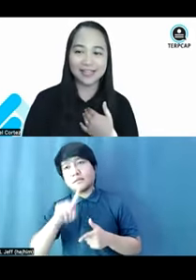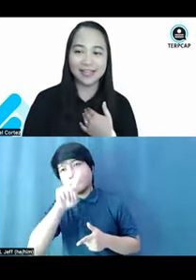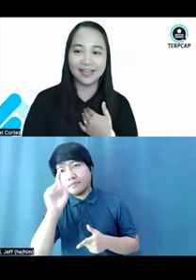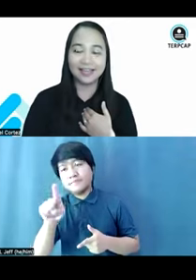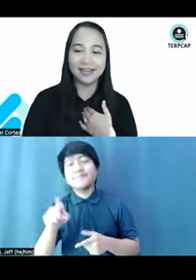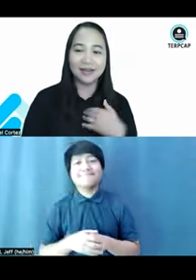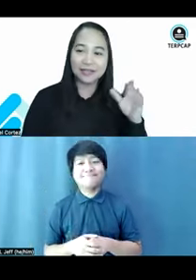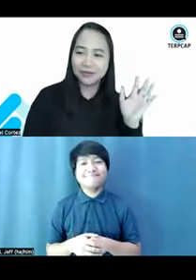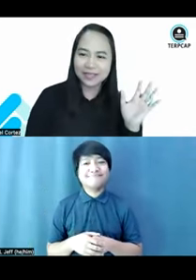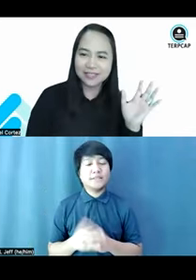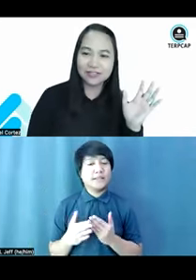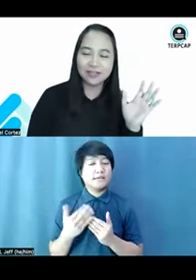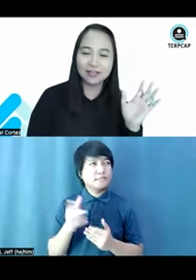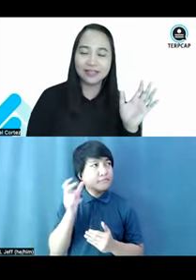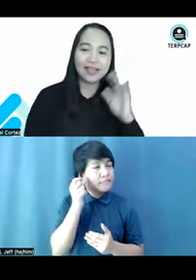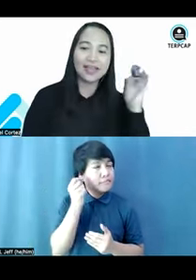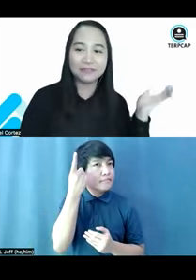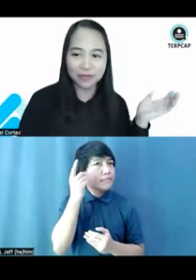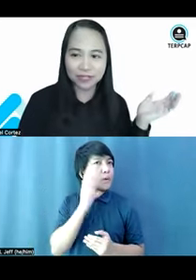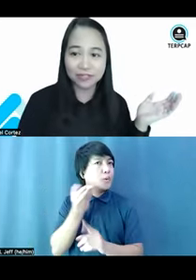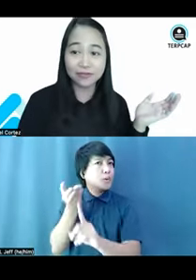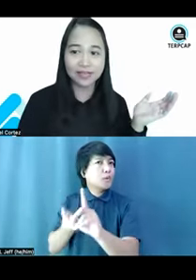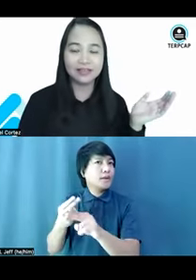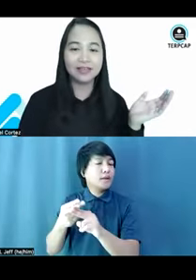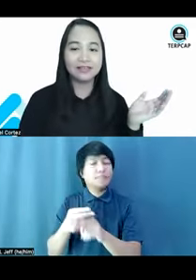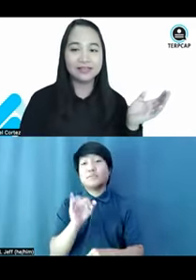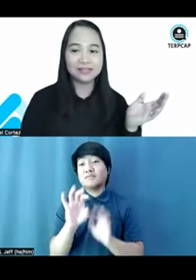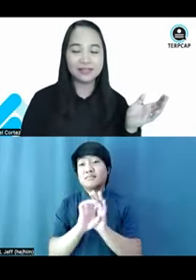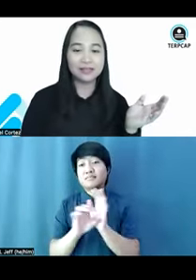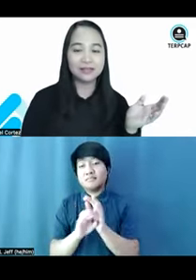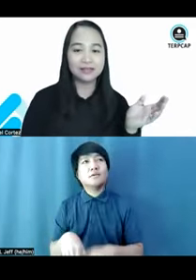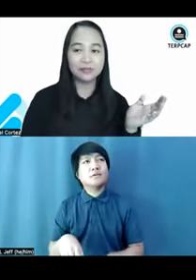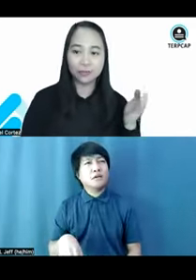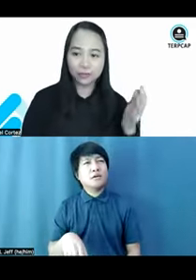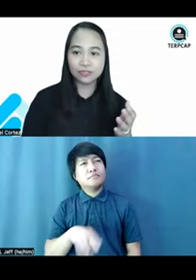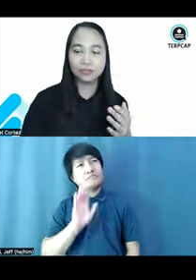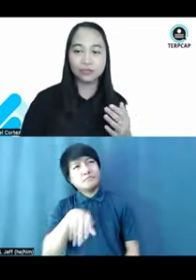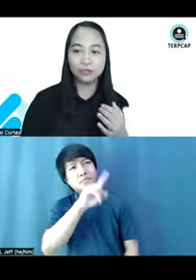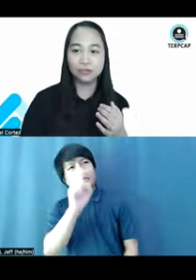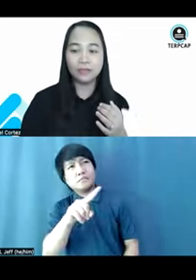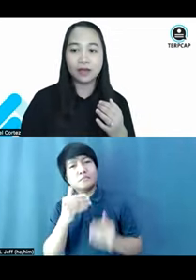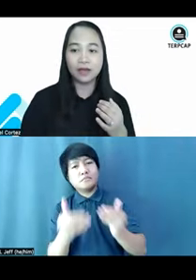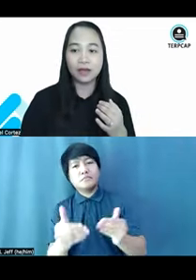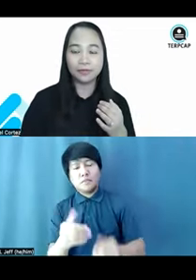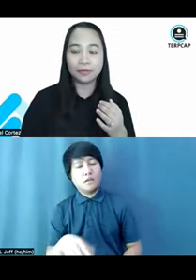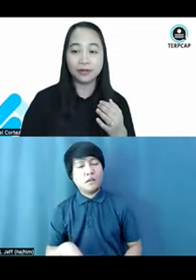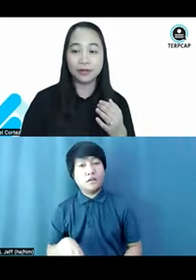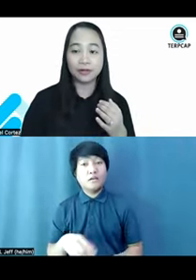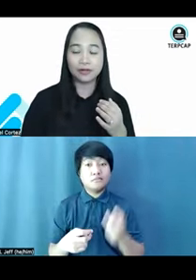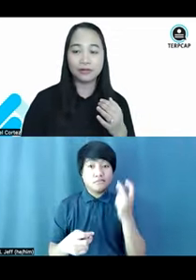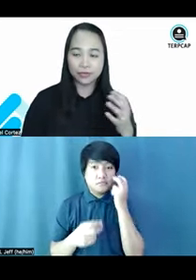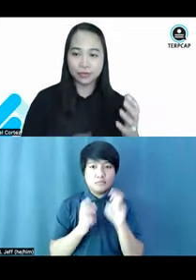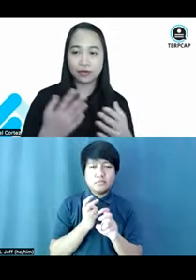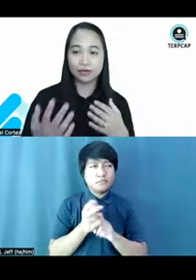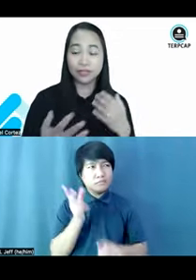instead of saying, okay, who has a question? Hey, I have a question. So, let's say those who are